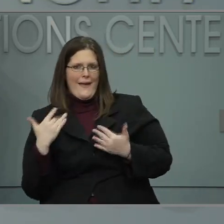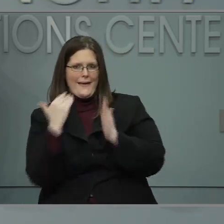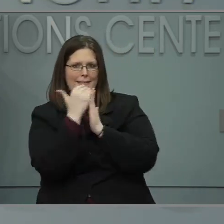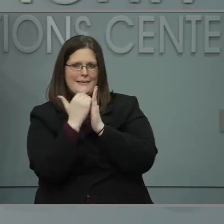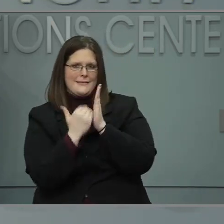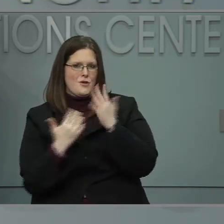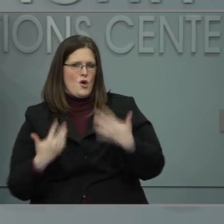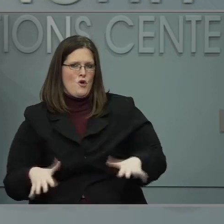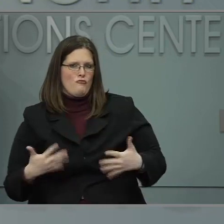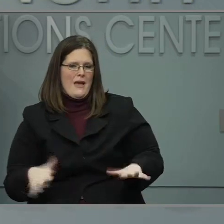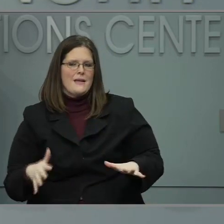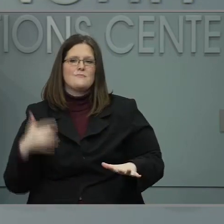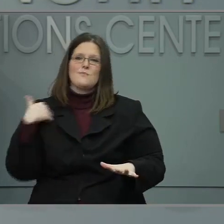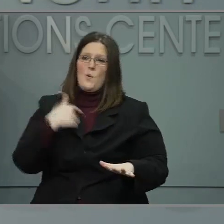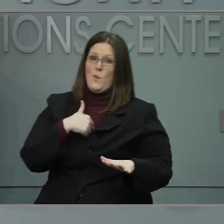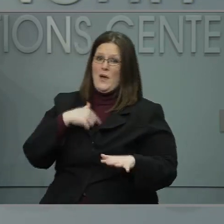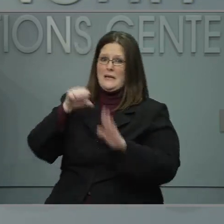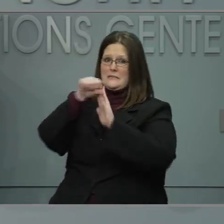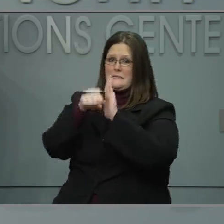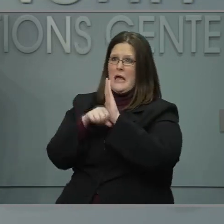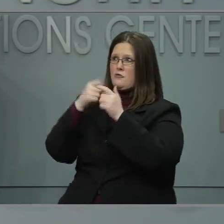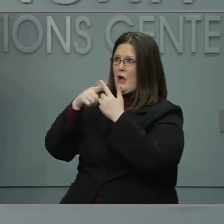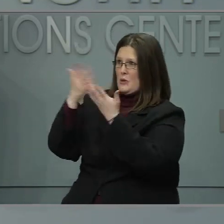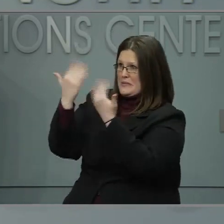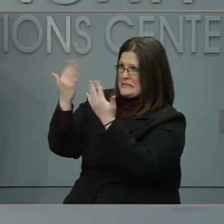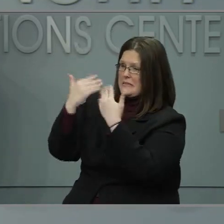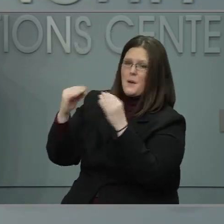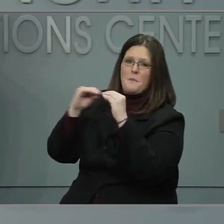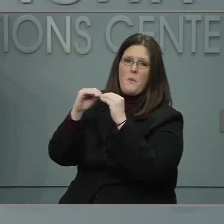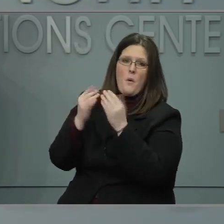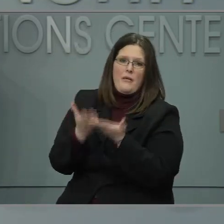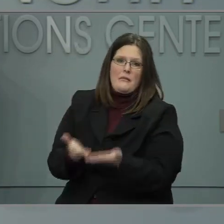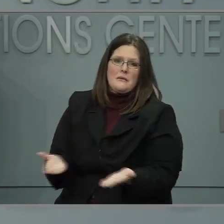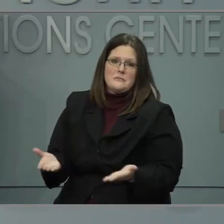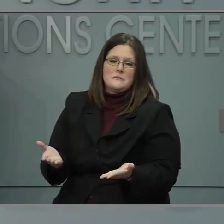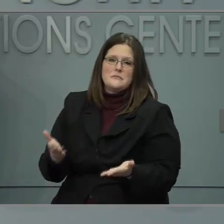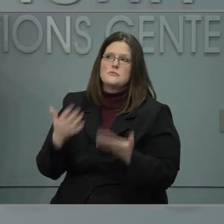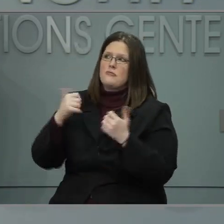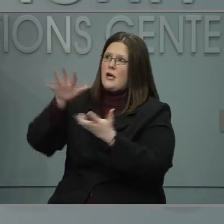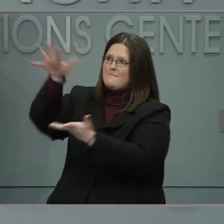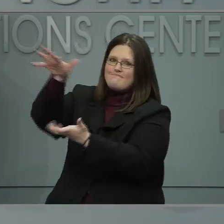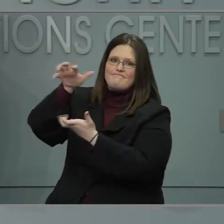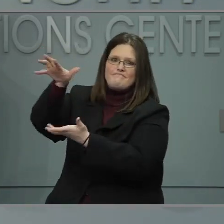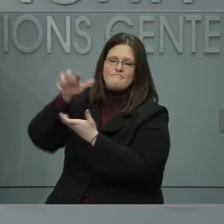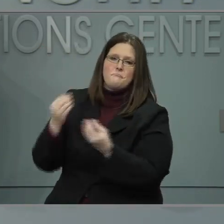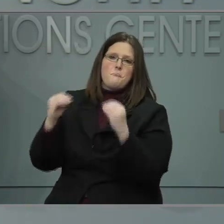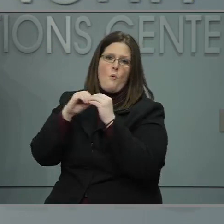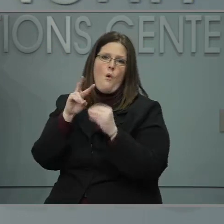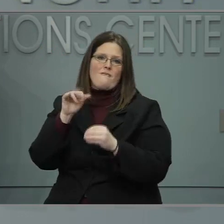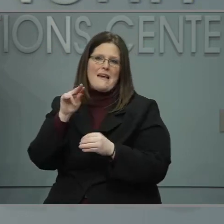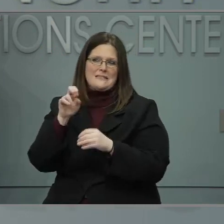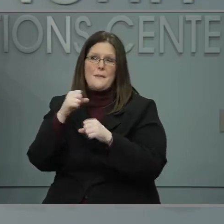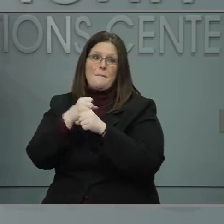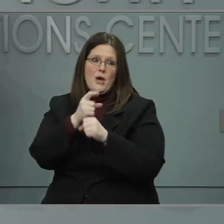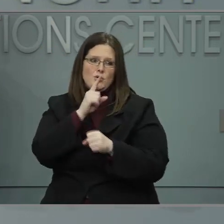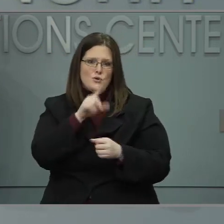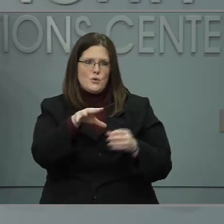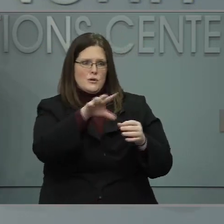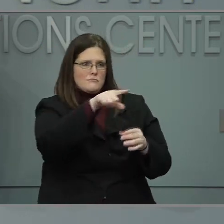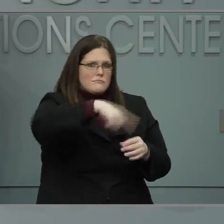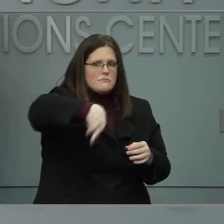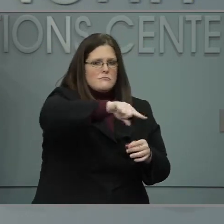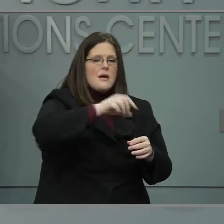working on getting more supply and making sure that people 65 and over get vaccinated. We also